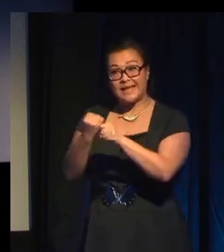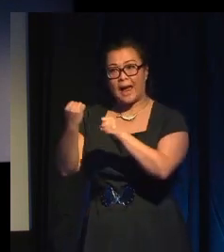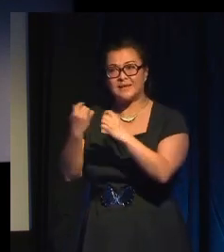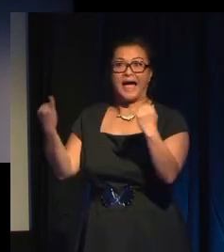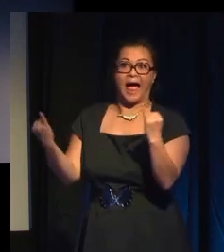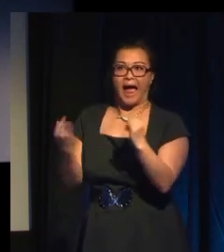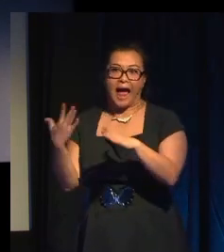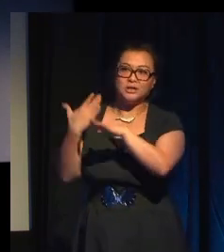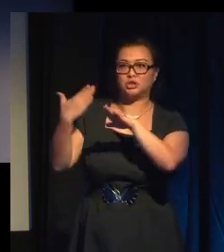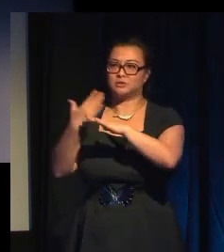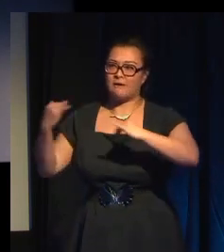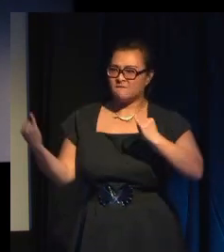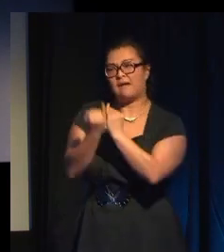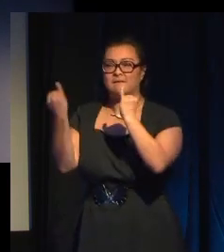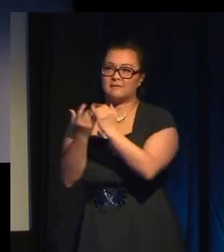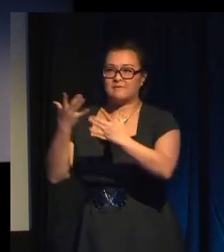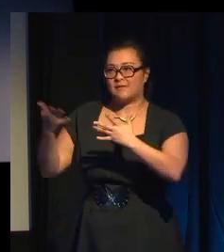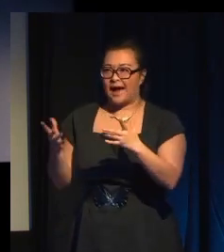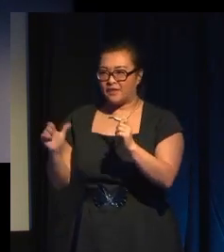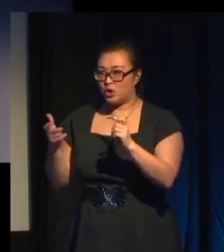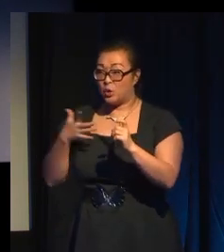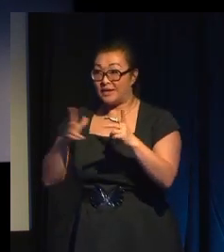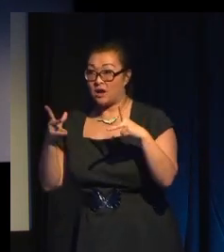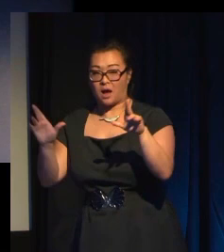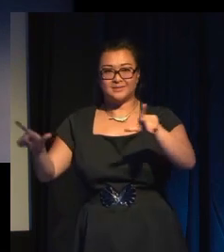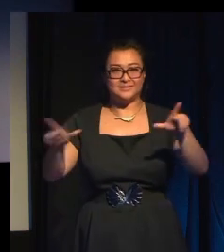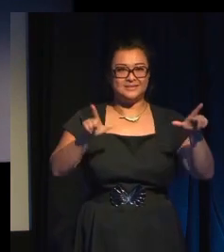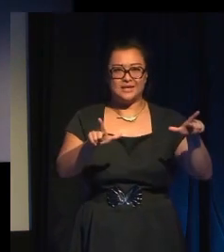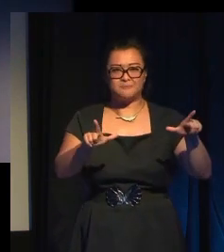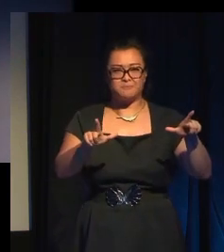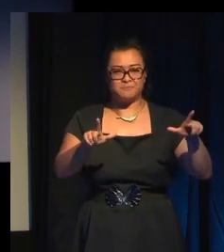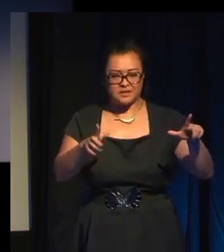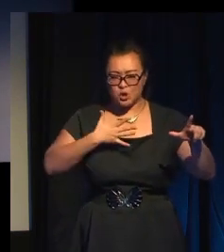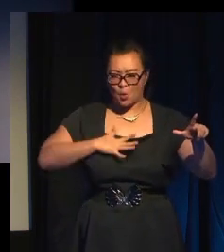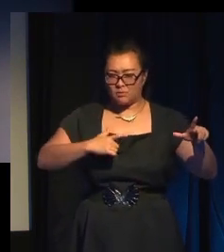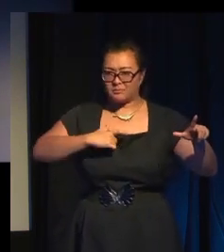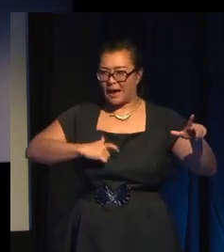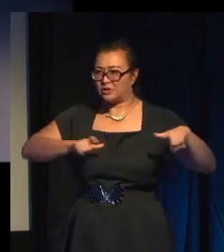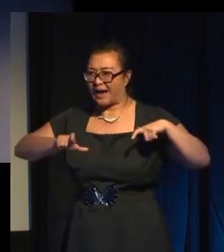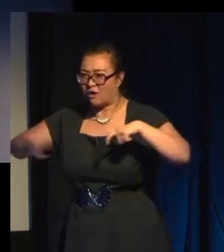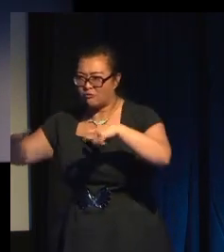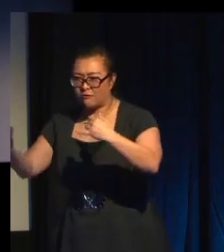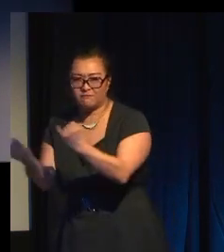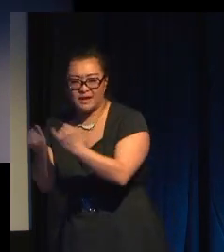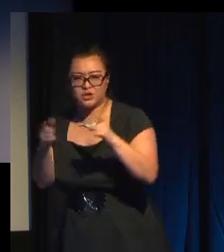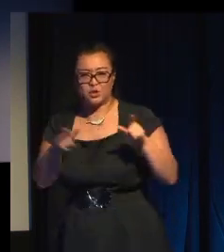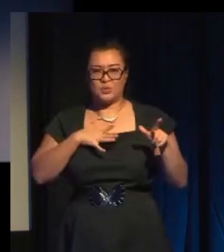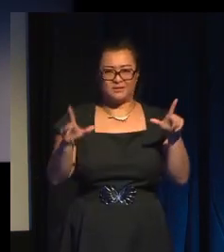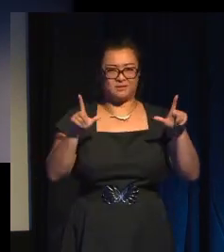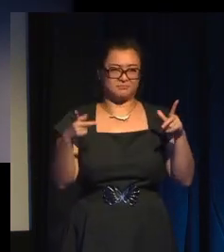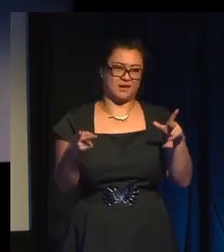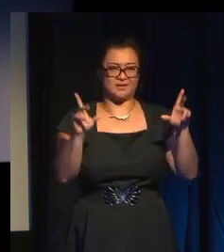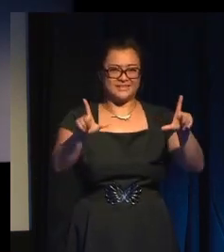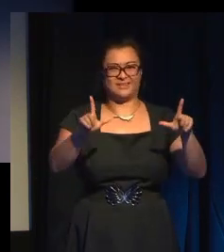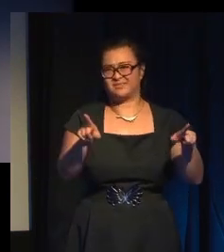fight, fight. There's a cut scene and you need a reason for people to keep fighting. oh, cut scene, something happened. It's like a lame excuse for, like, something